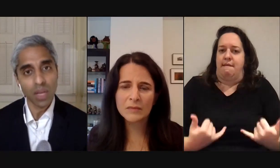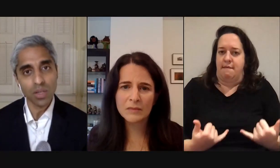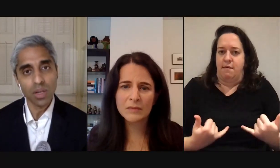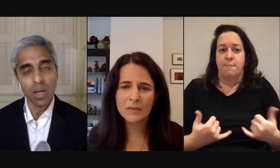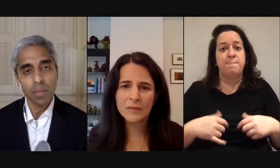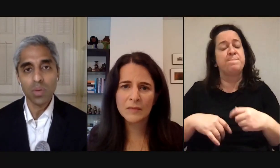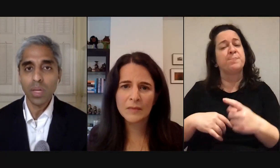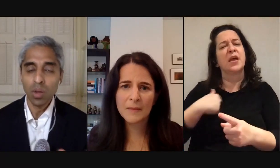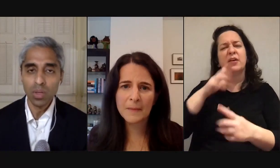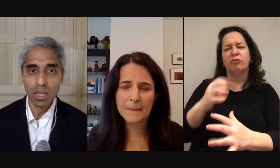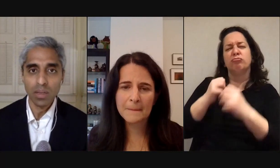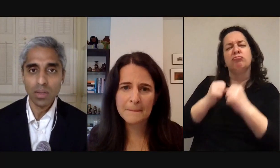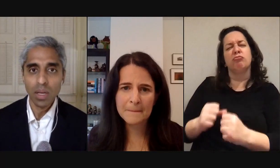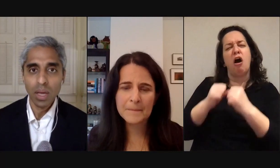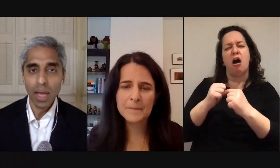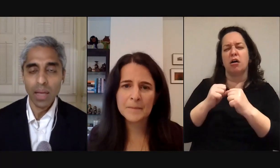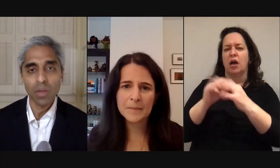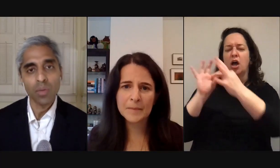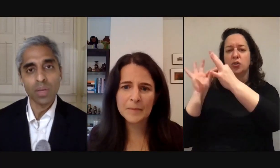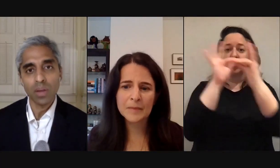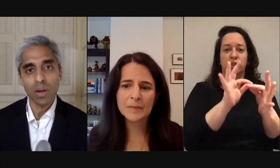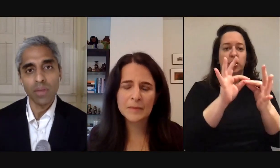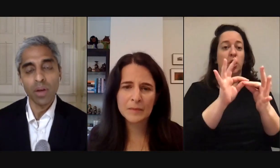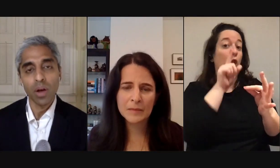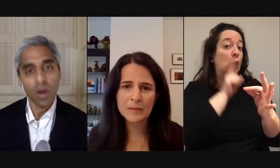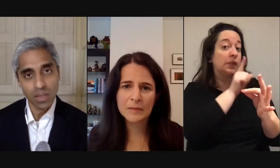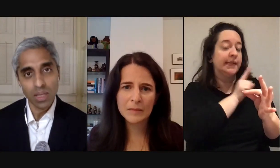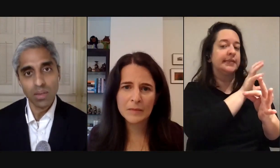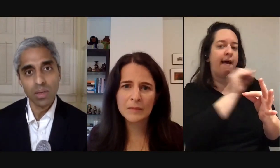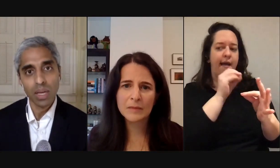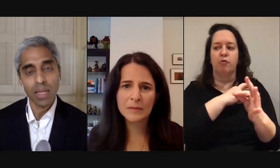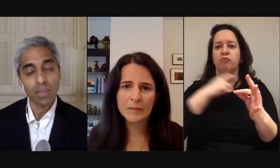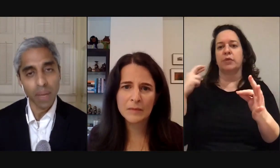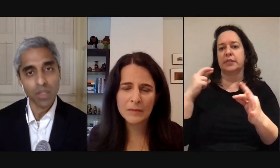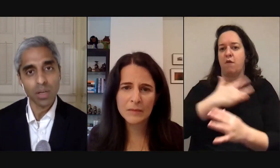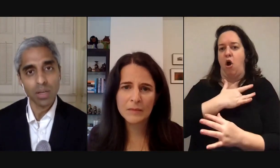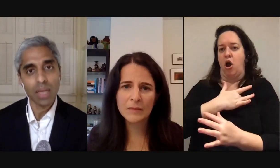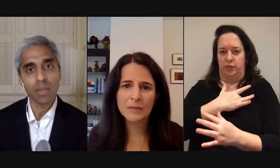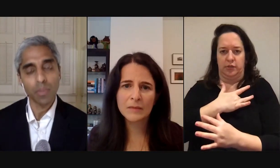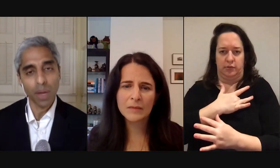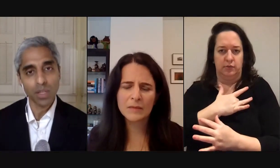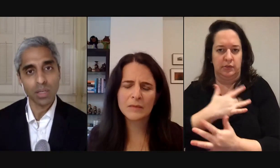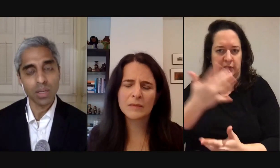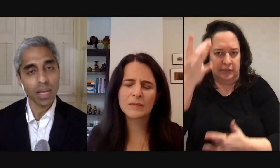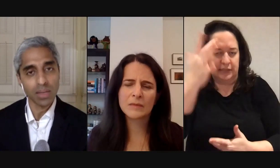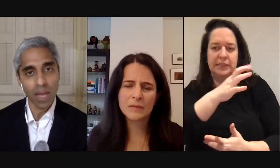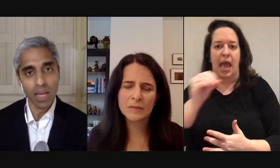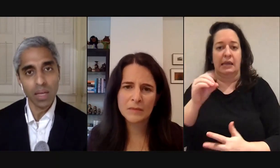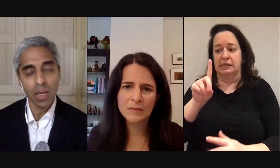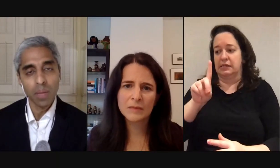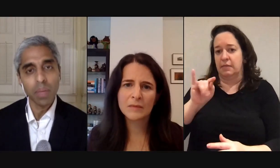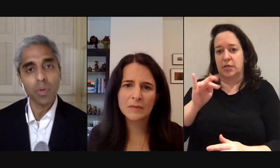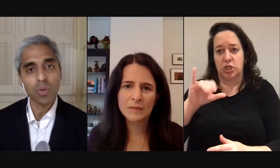association between loneliness and the risk of heart disease and dementia and depression and